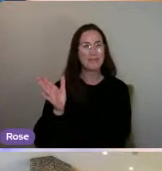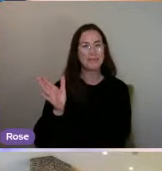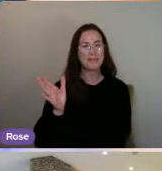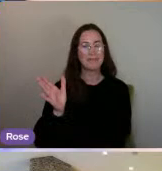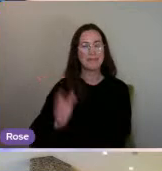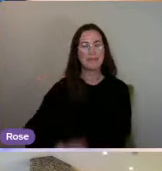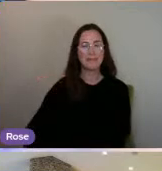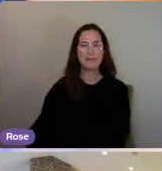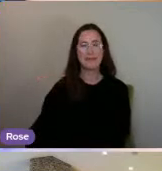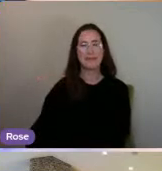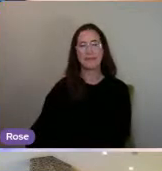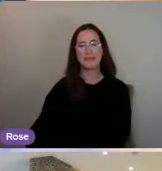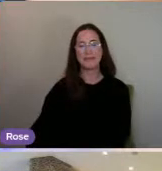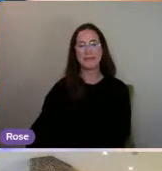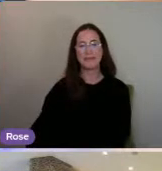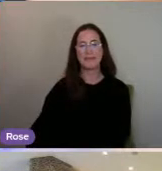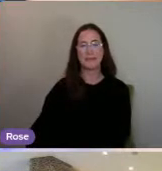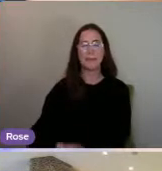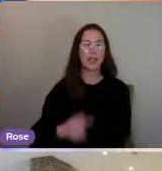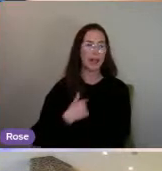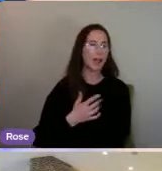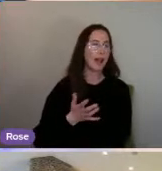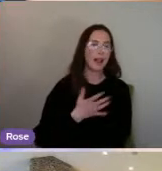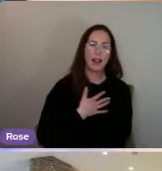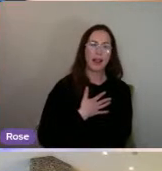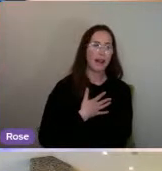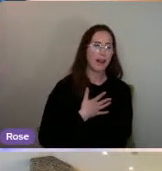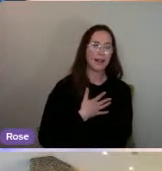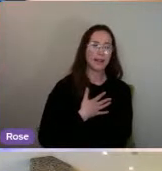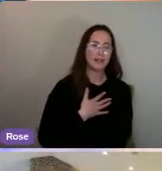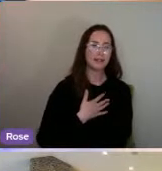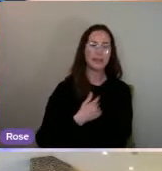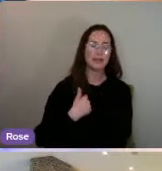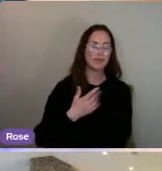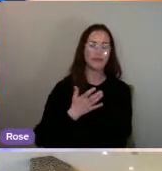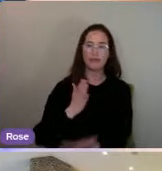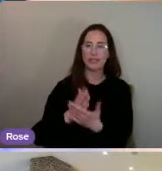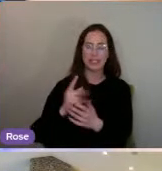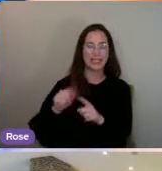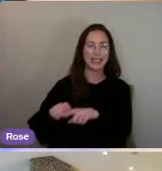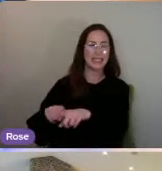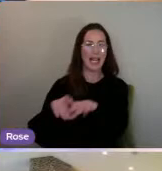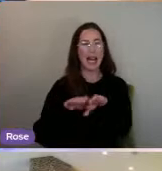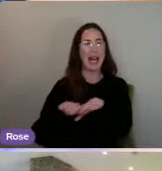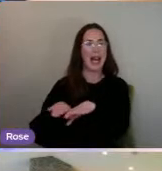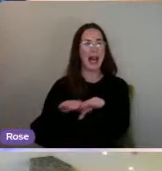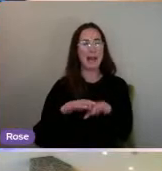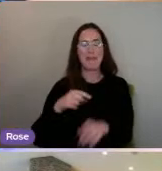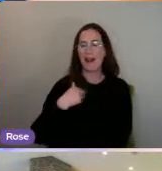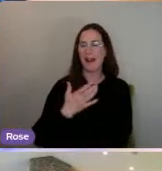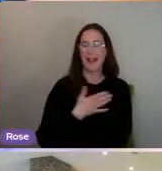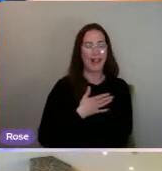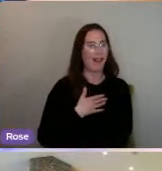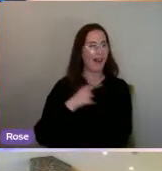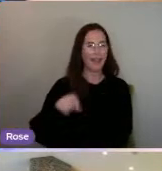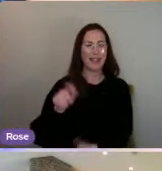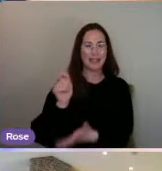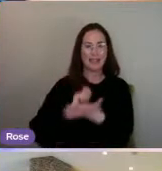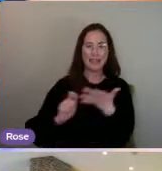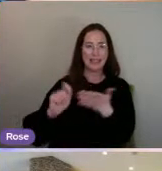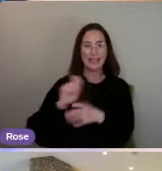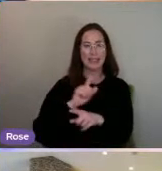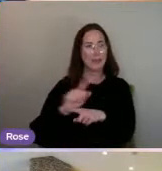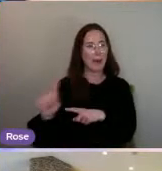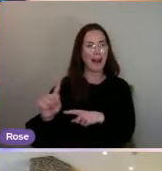Well, I did actually really, like, you know, lots of others, I really, really enjoy doing this bit. But, for